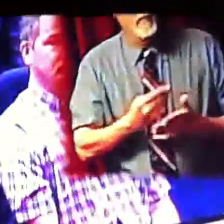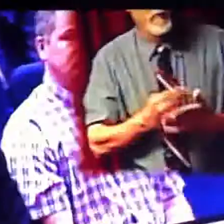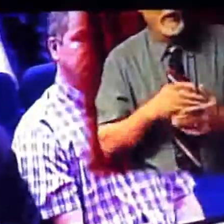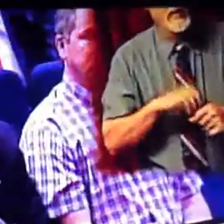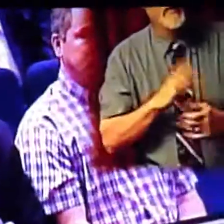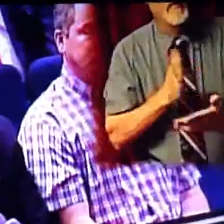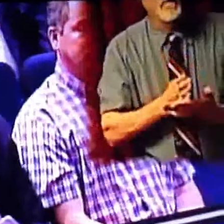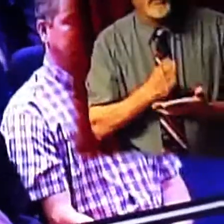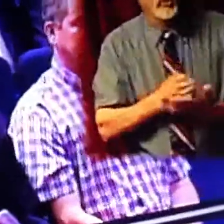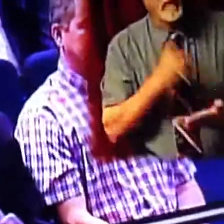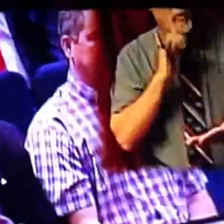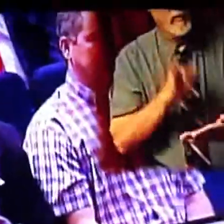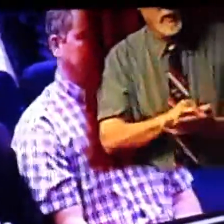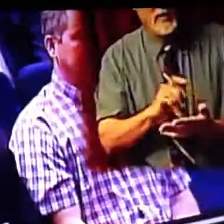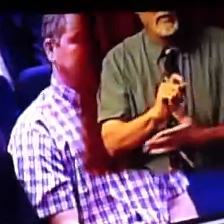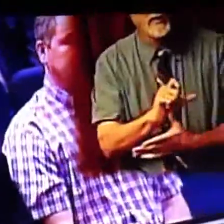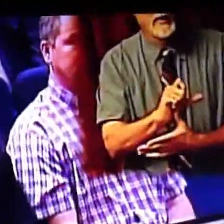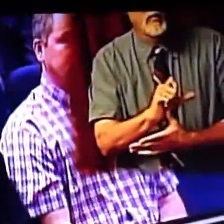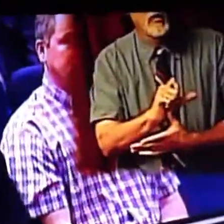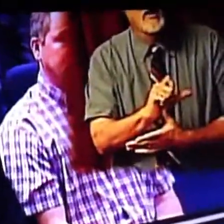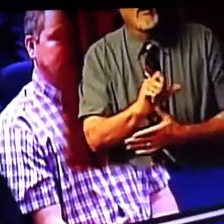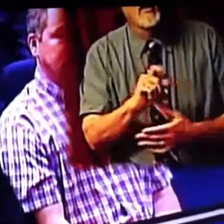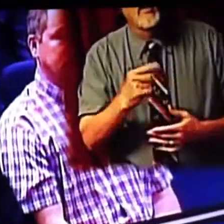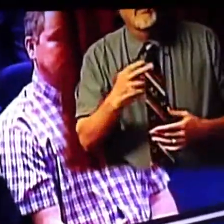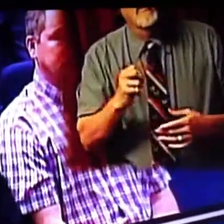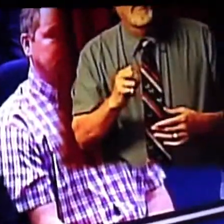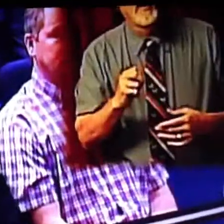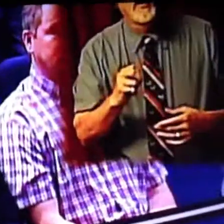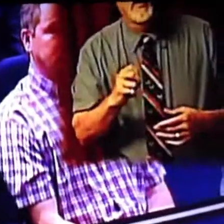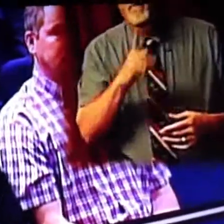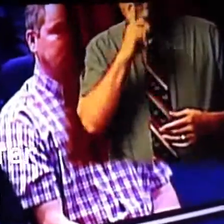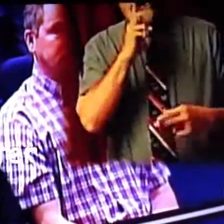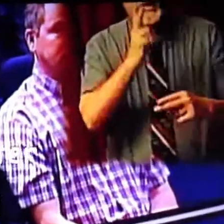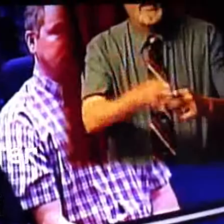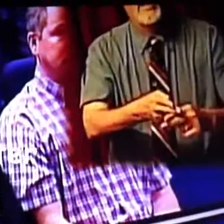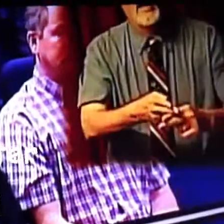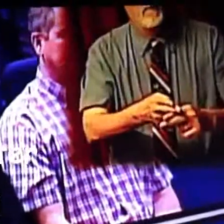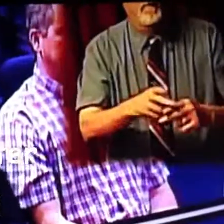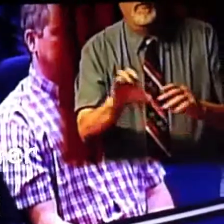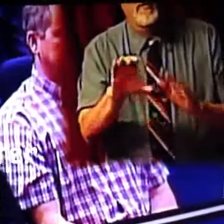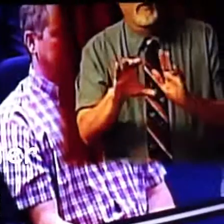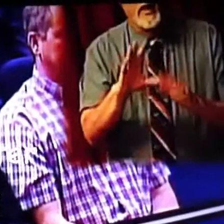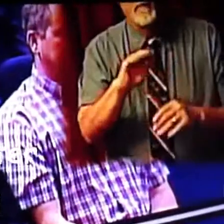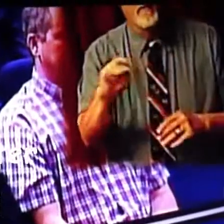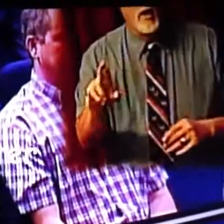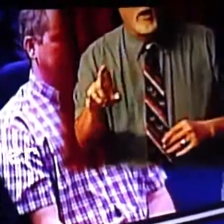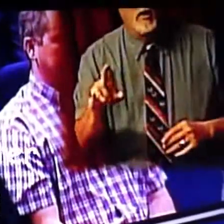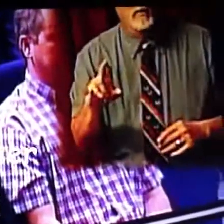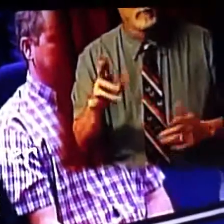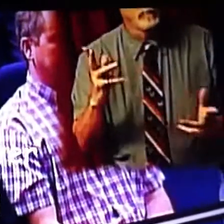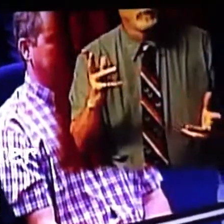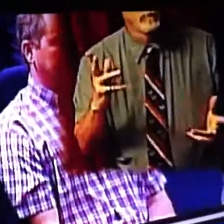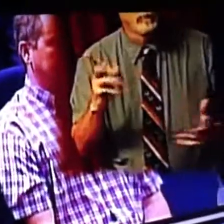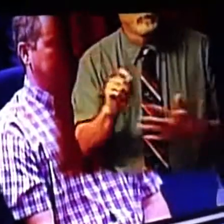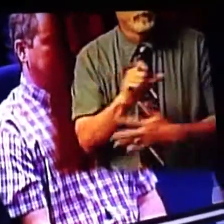budget for that and take away the . . Do not name the MMR as the recipient